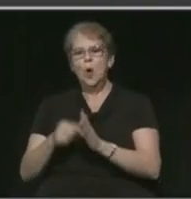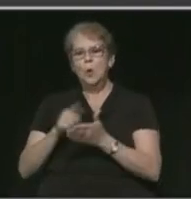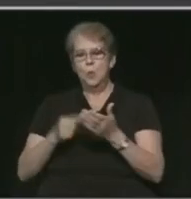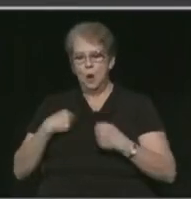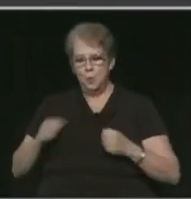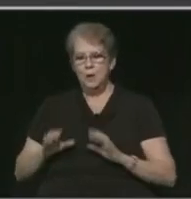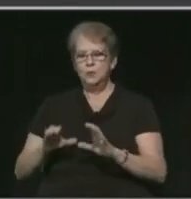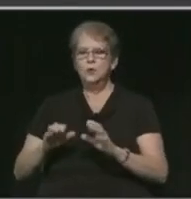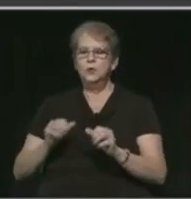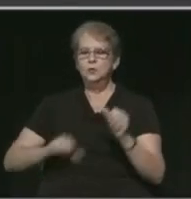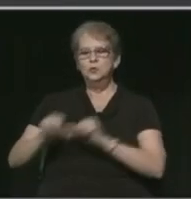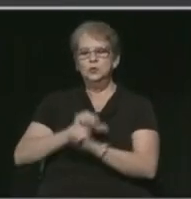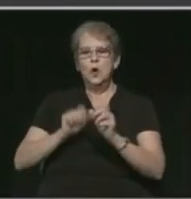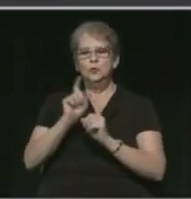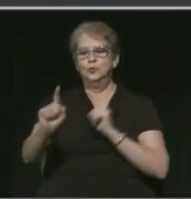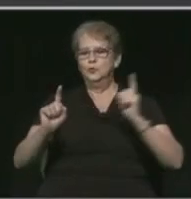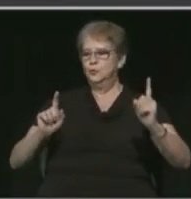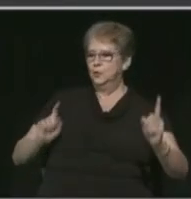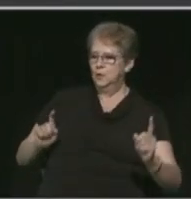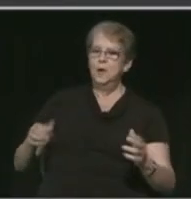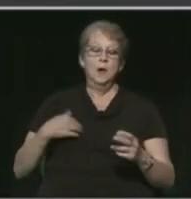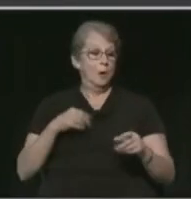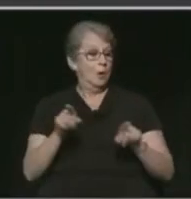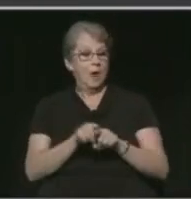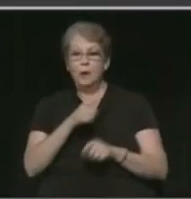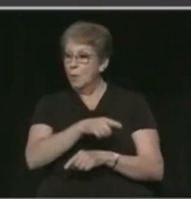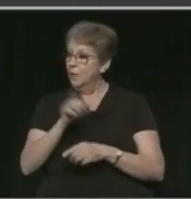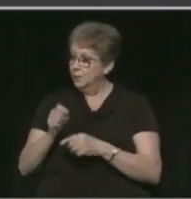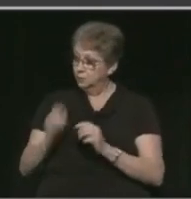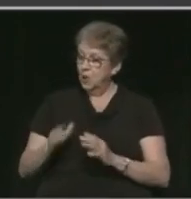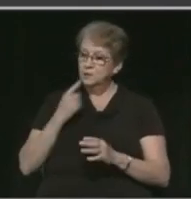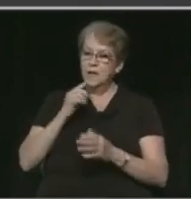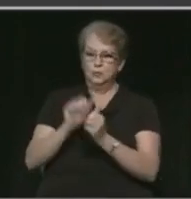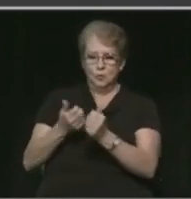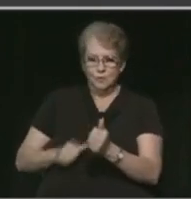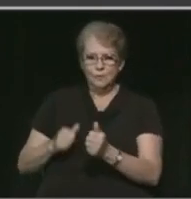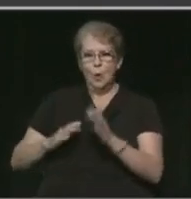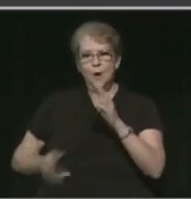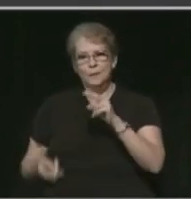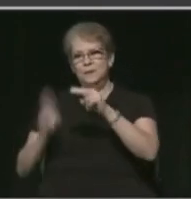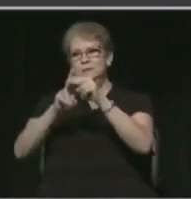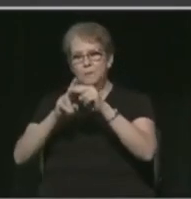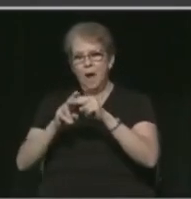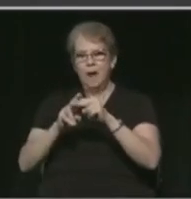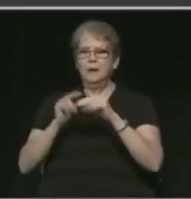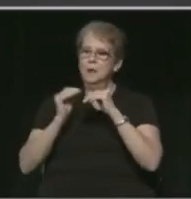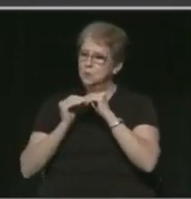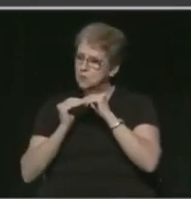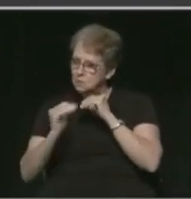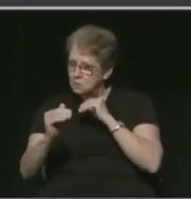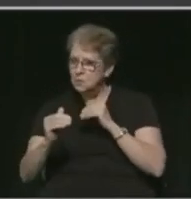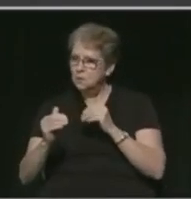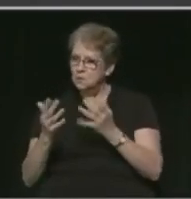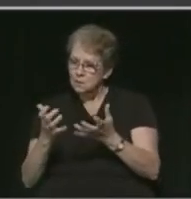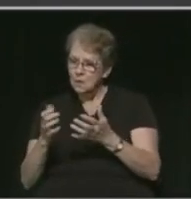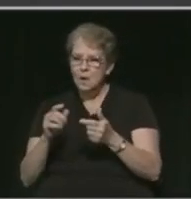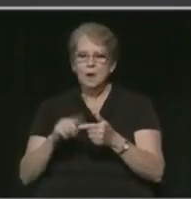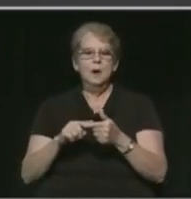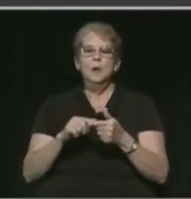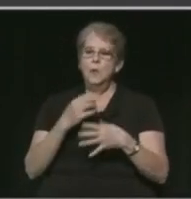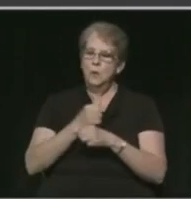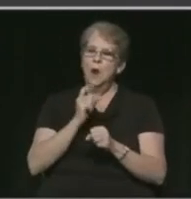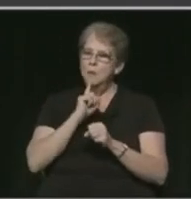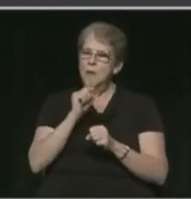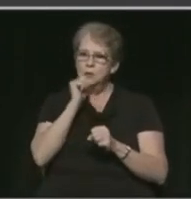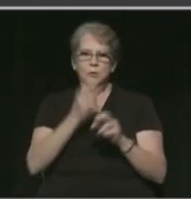socially distance. What the judge said, avoiding the spike, flattening the curve, is to make sure that we don't get that tidal wave